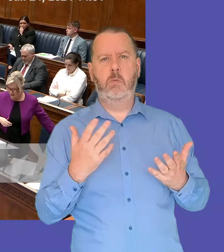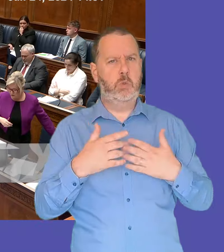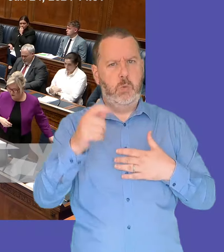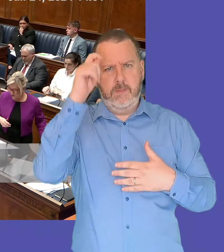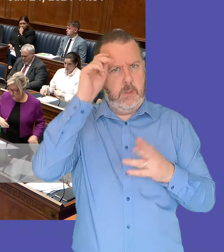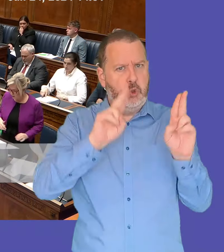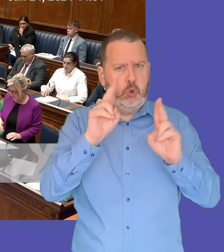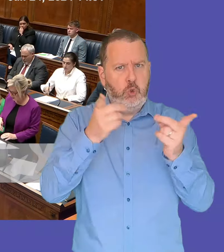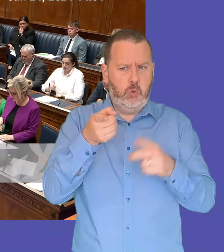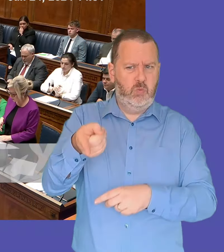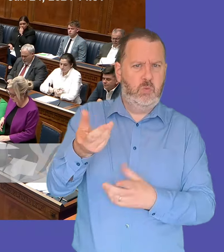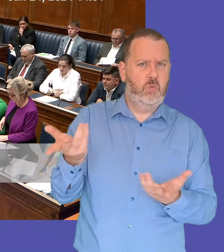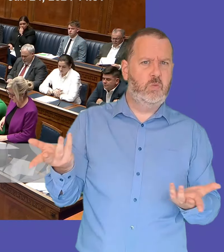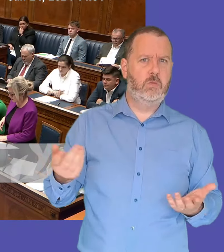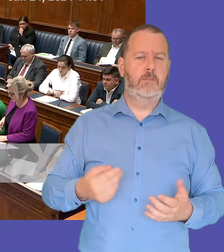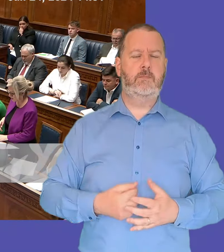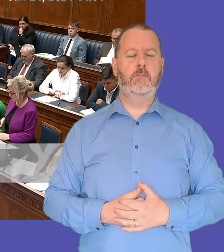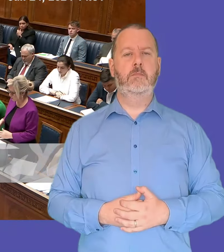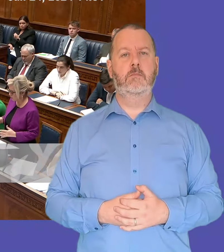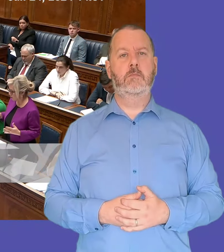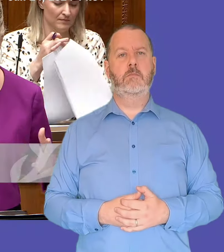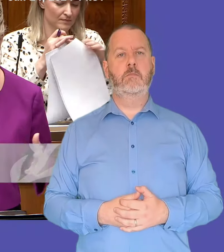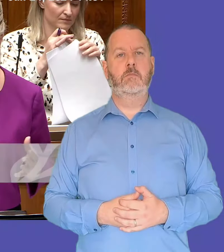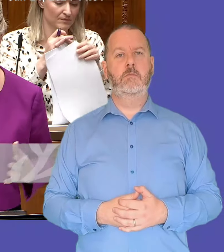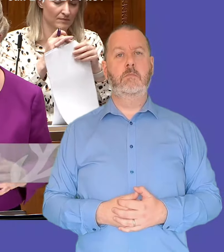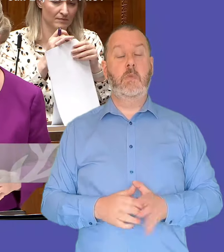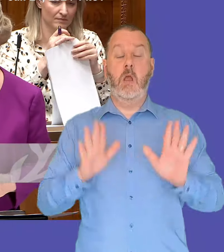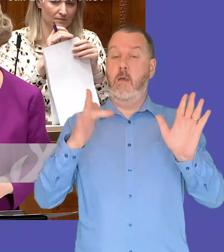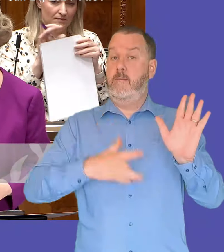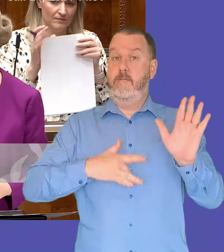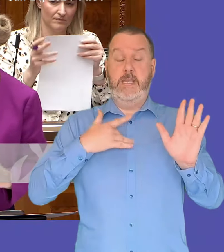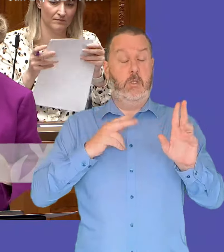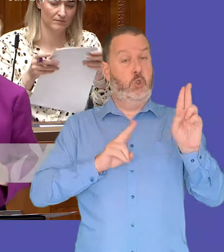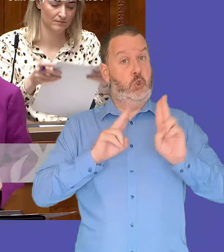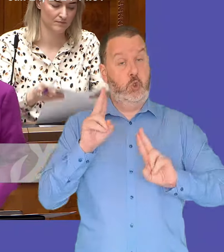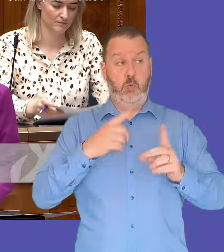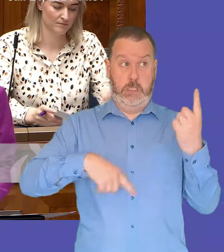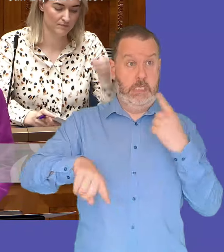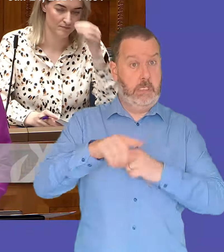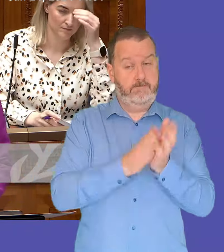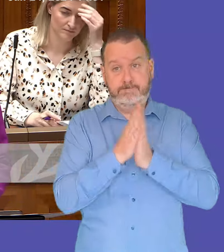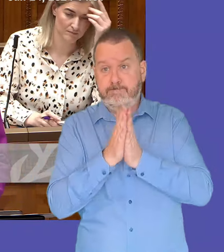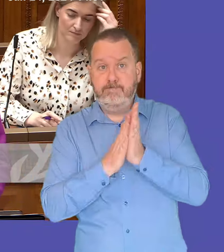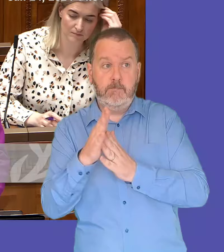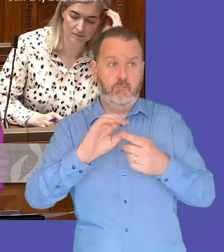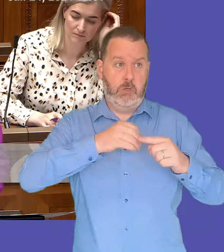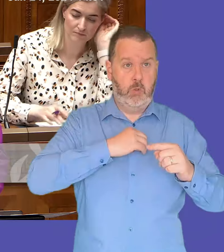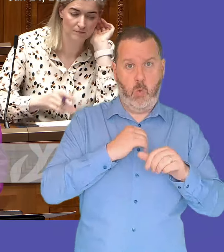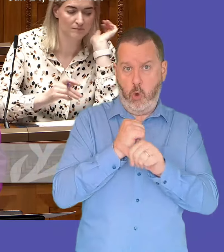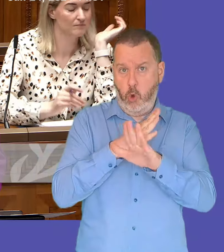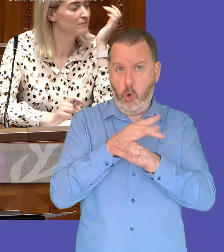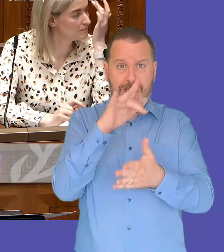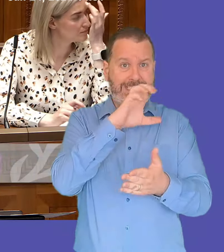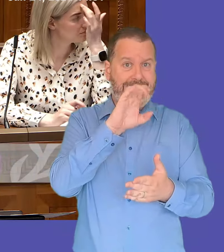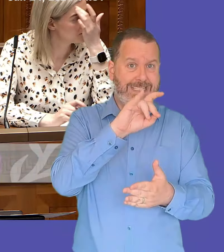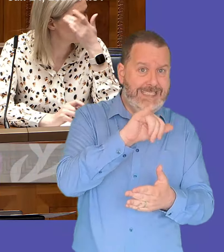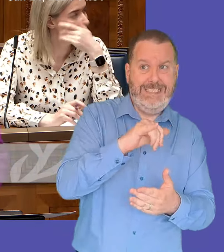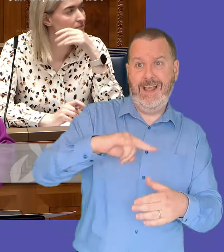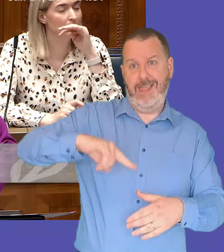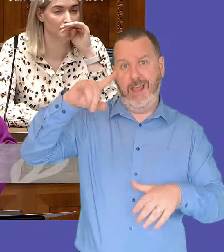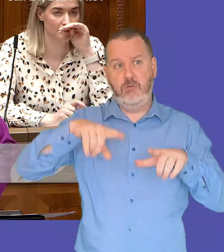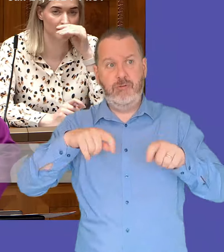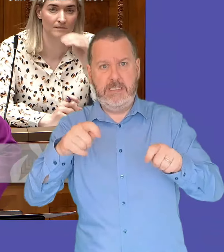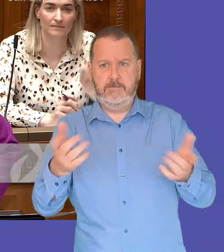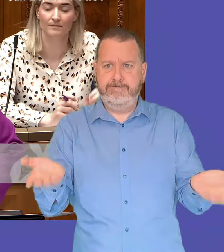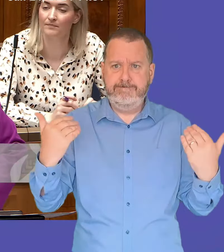well i think we should all be passionate about trend and lift up all of our city centers all of our communities all our high states um we've done some work on that in the executive